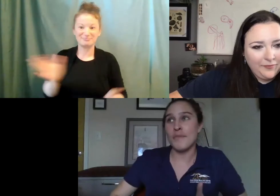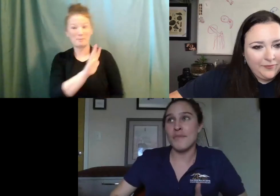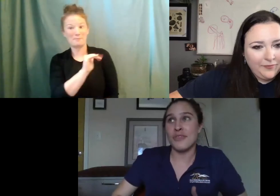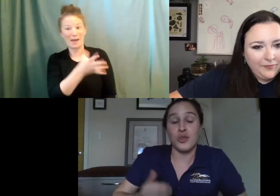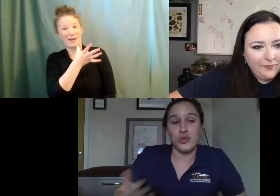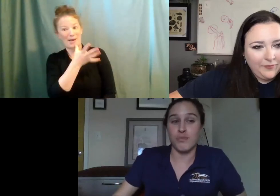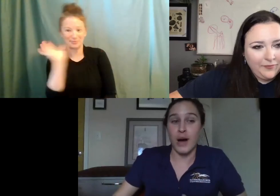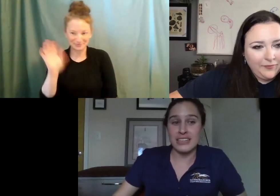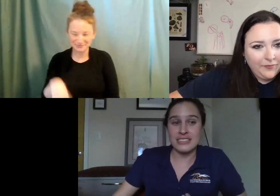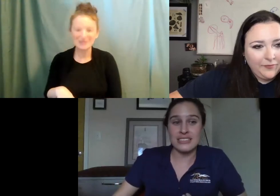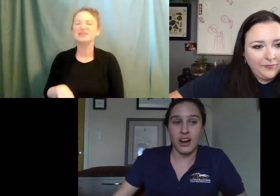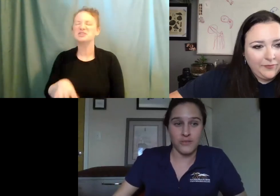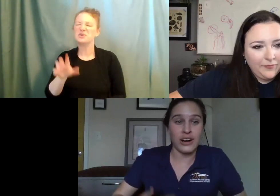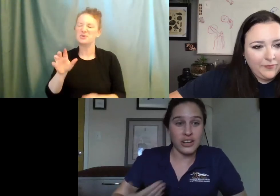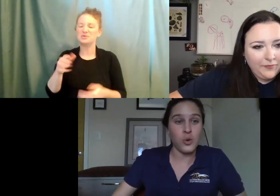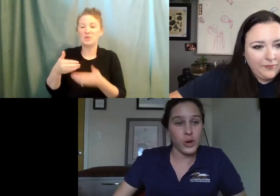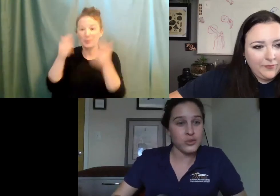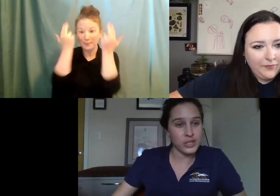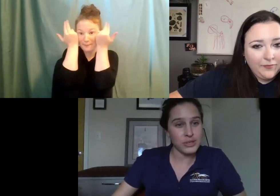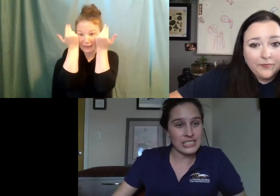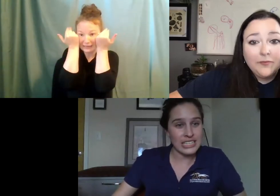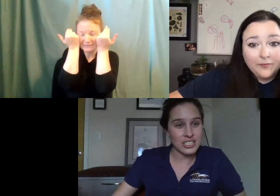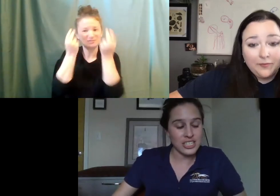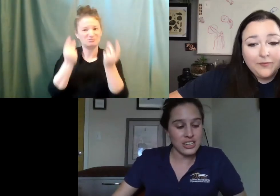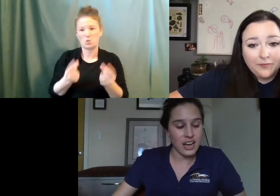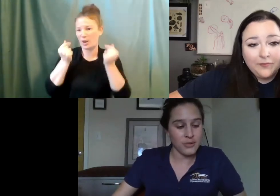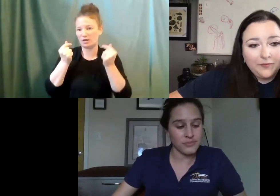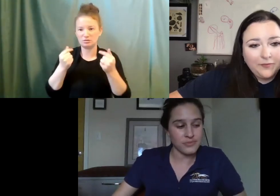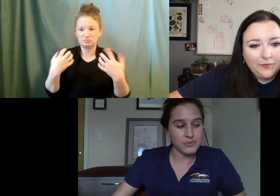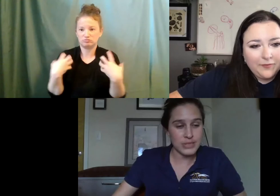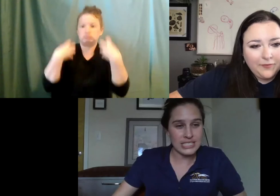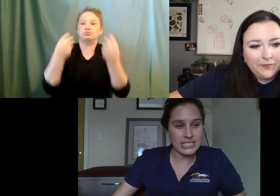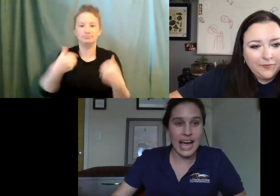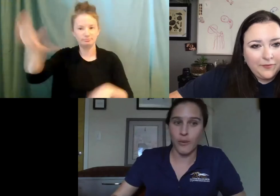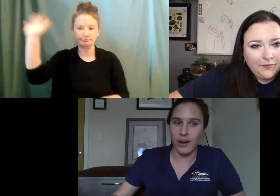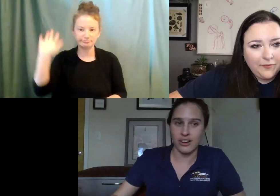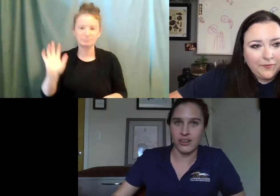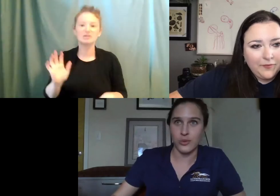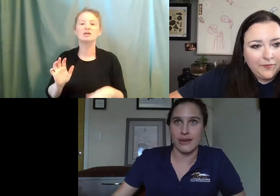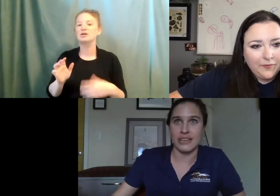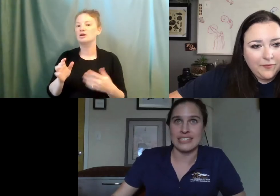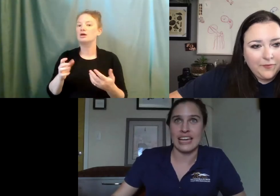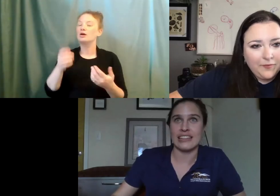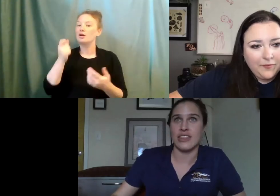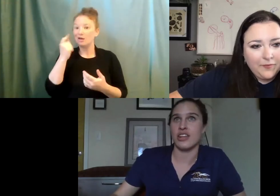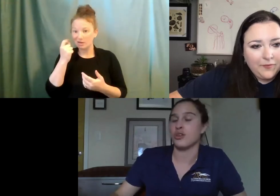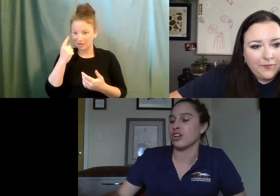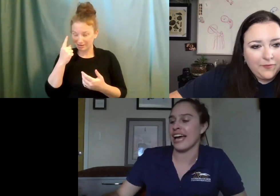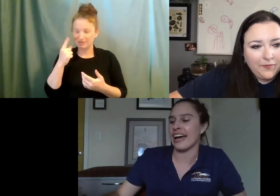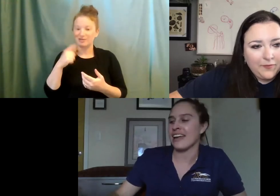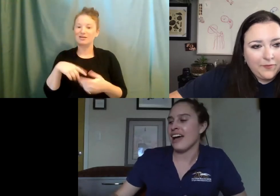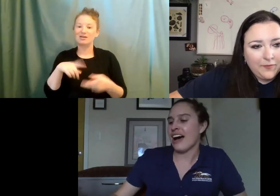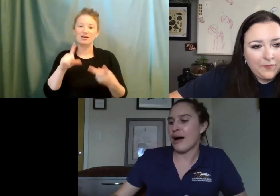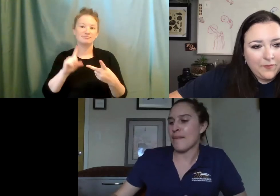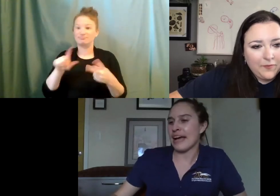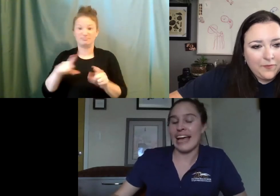Um, so bunnies are very quick rehabilitation, um, species. However, with that being said, then you could